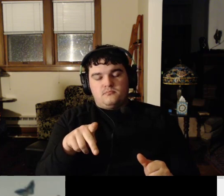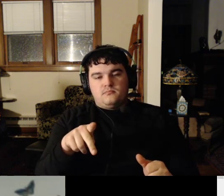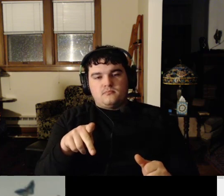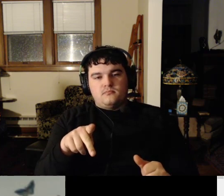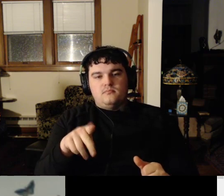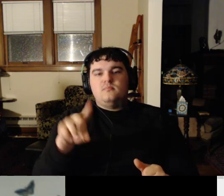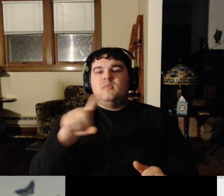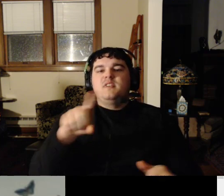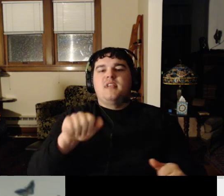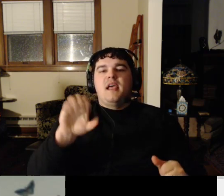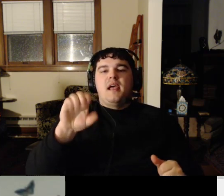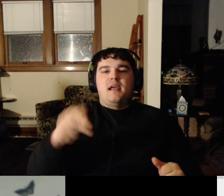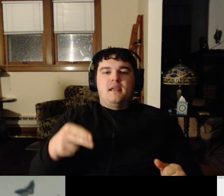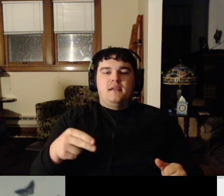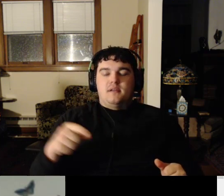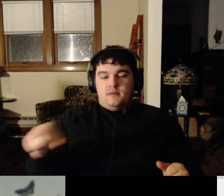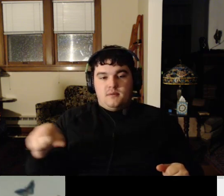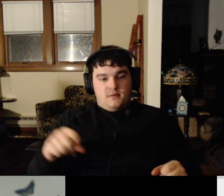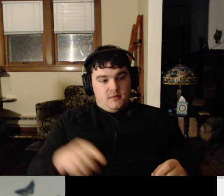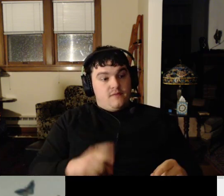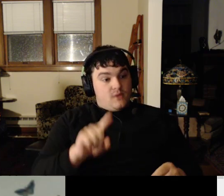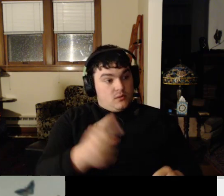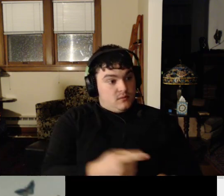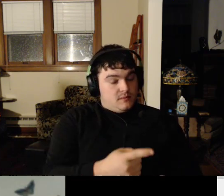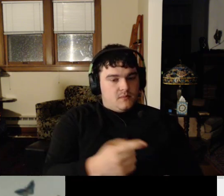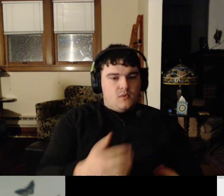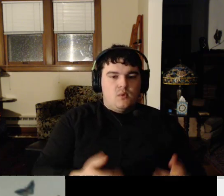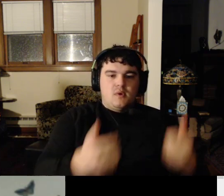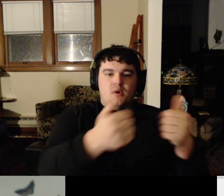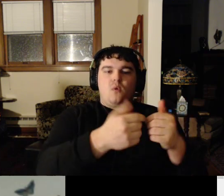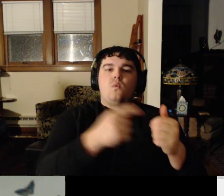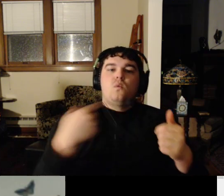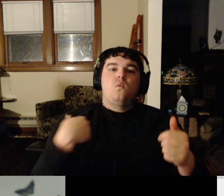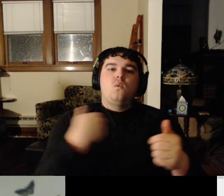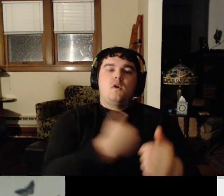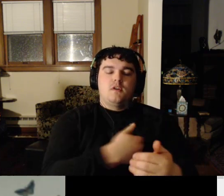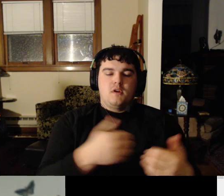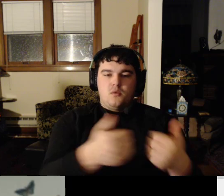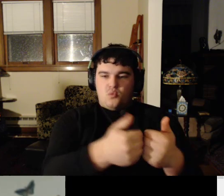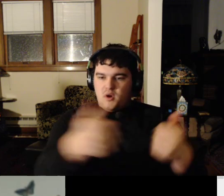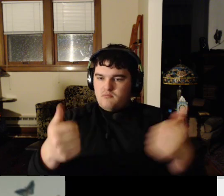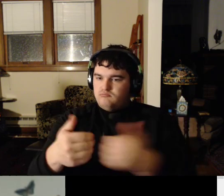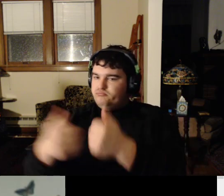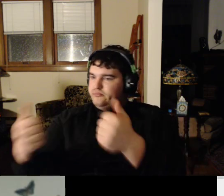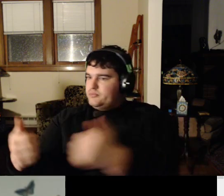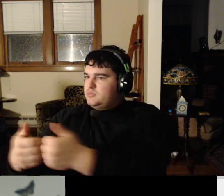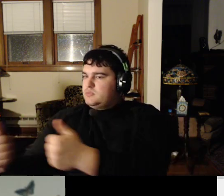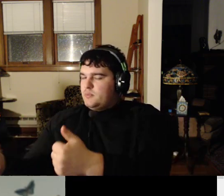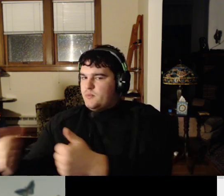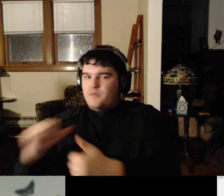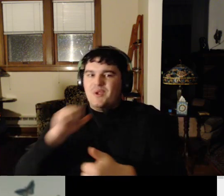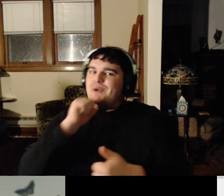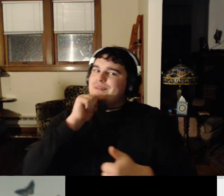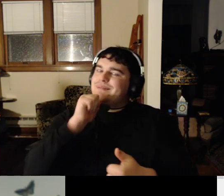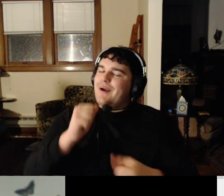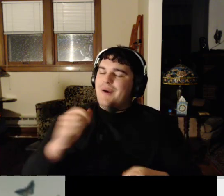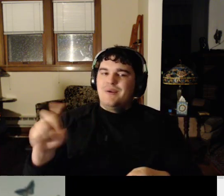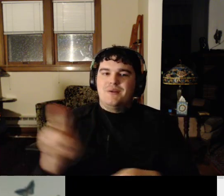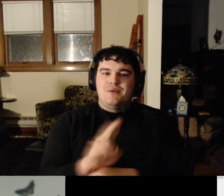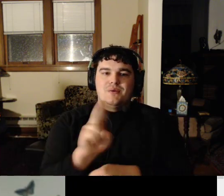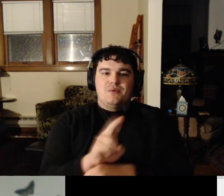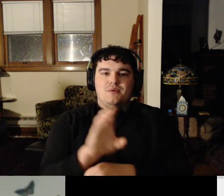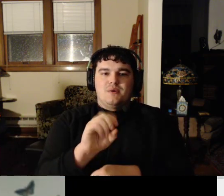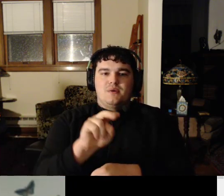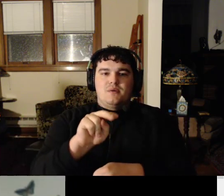Zachary. You want to come up and do the first one? We're going to break it into different sentences. We're not going to use conjunctions today. Because y